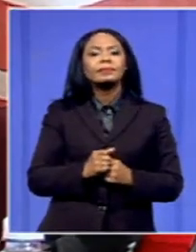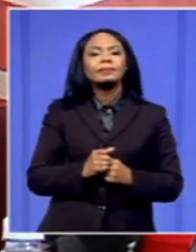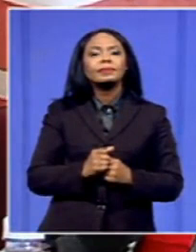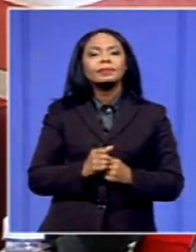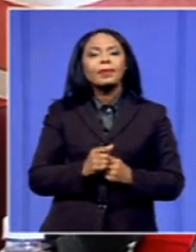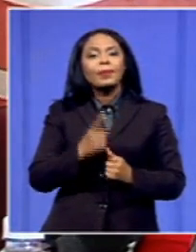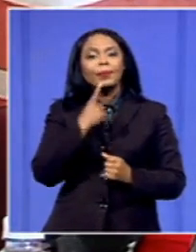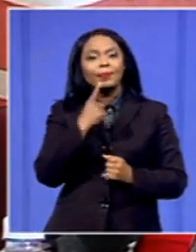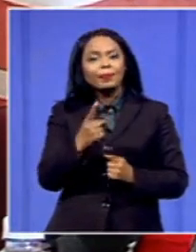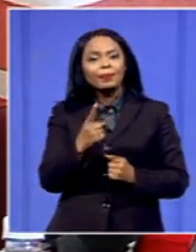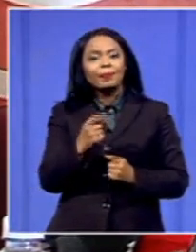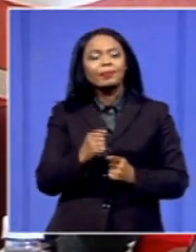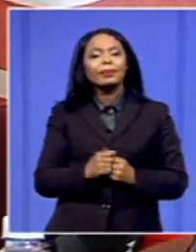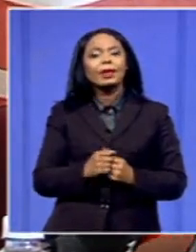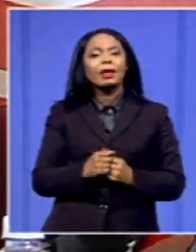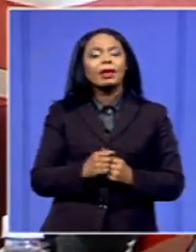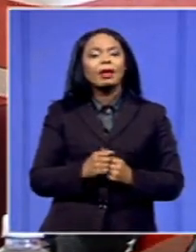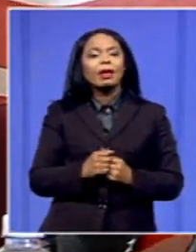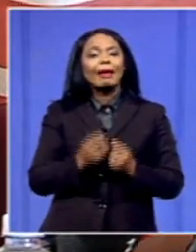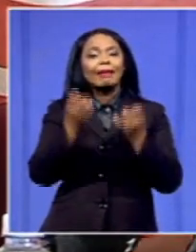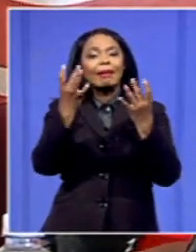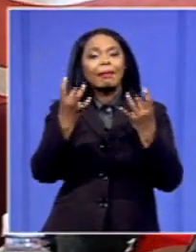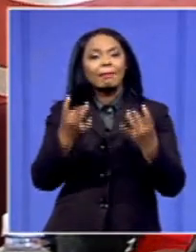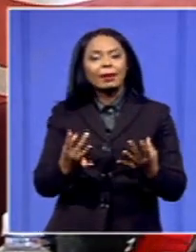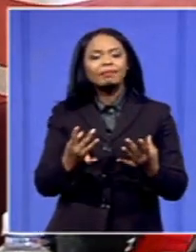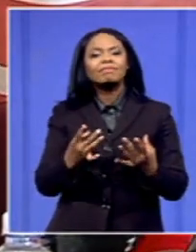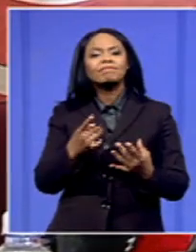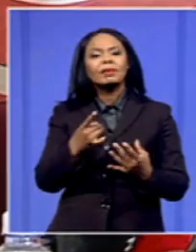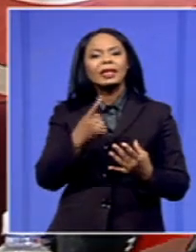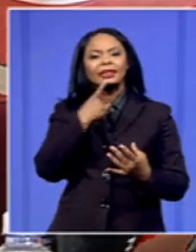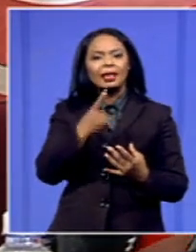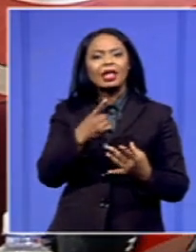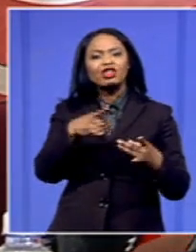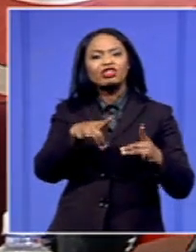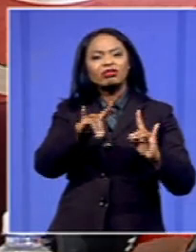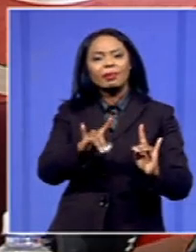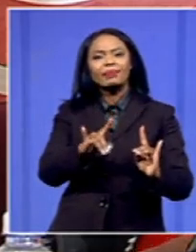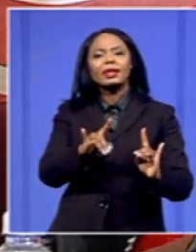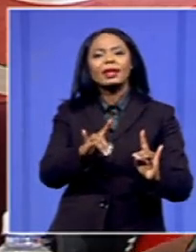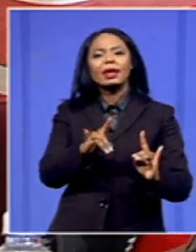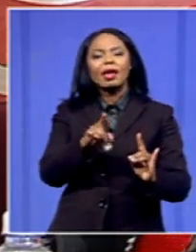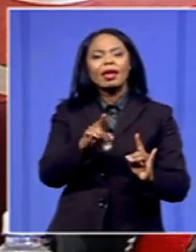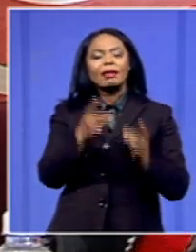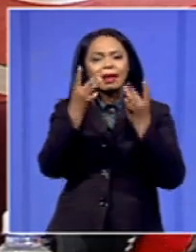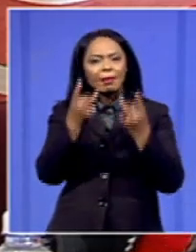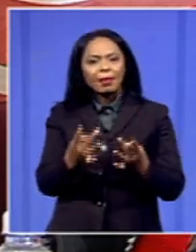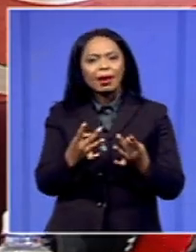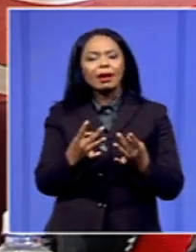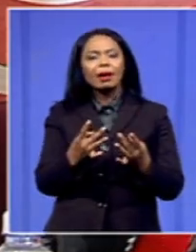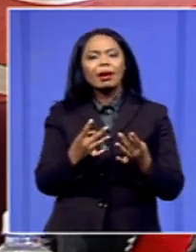that the numbers that we are talking about here, the Chairperson indicated that the number of the post-com sales was just